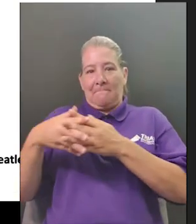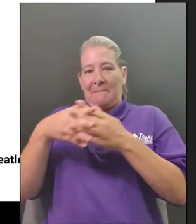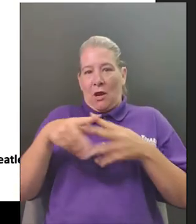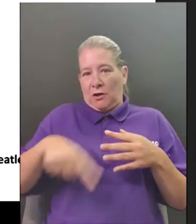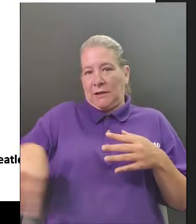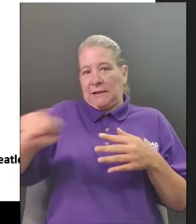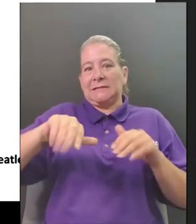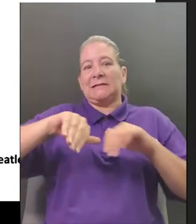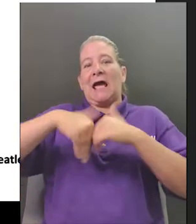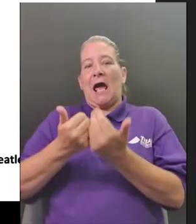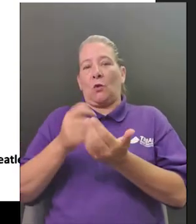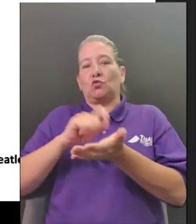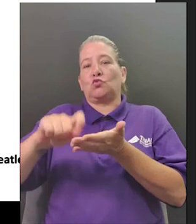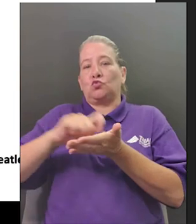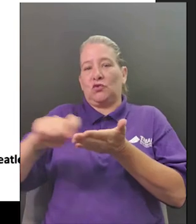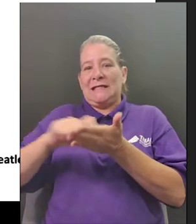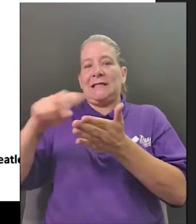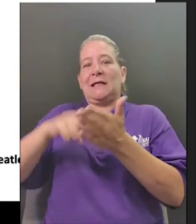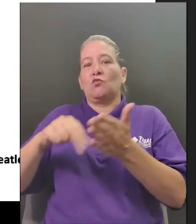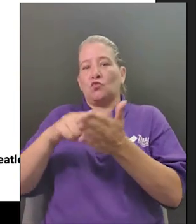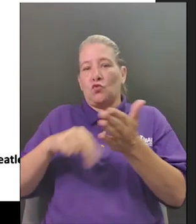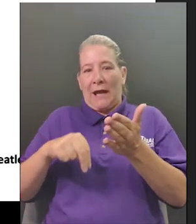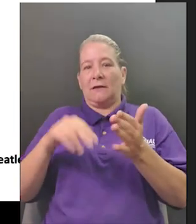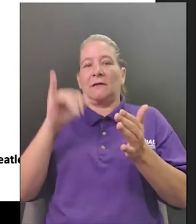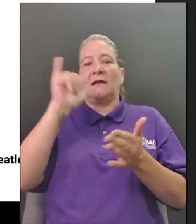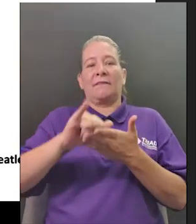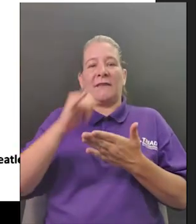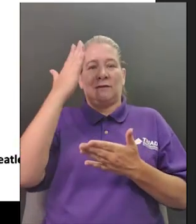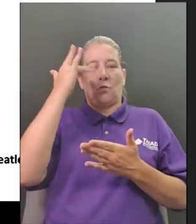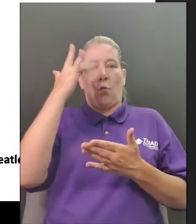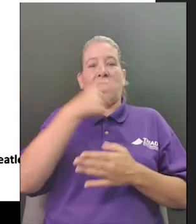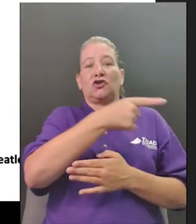a time of war and she wrote an important